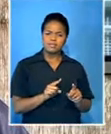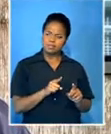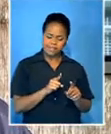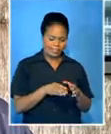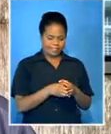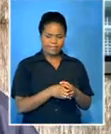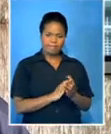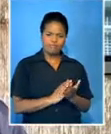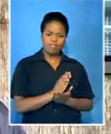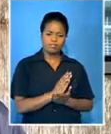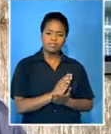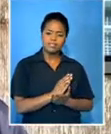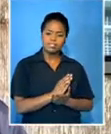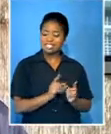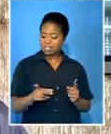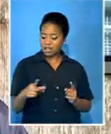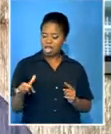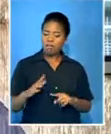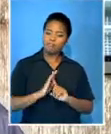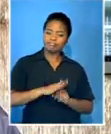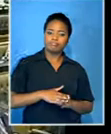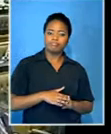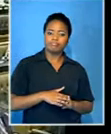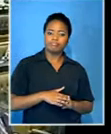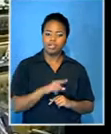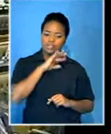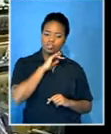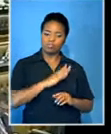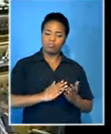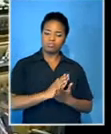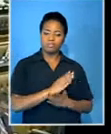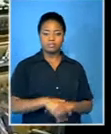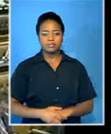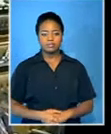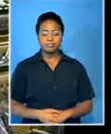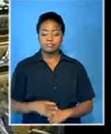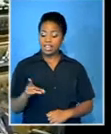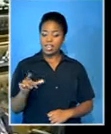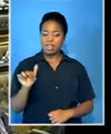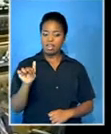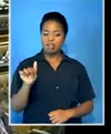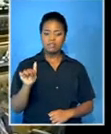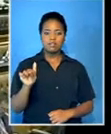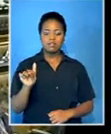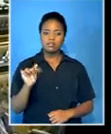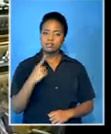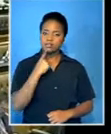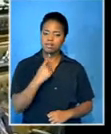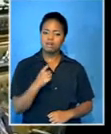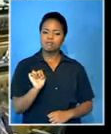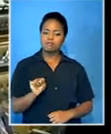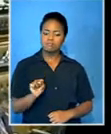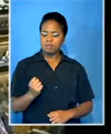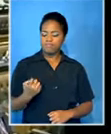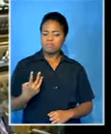rights, maybe cultural rights in that sense. Surely the Freedom Front can look after that. The DA appears unperturbed, saying the three